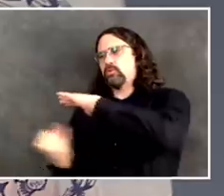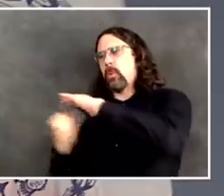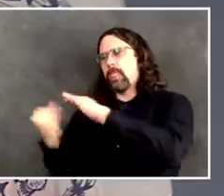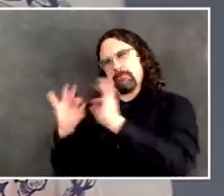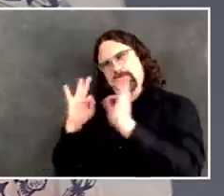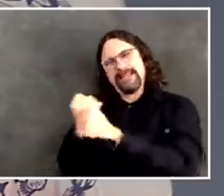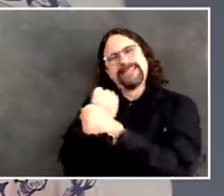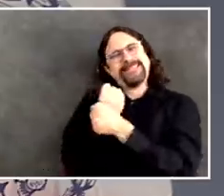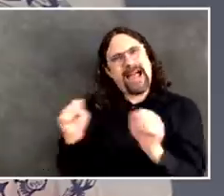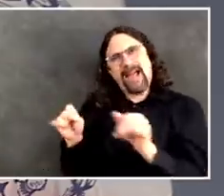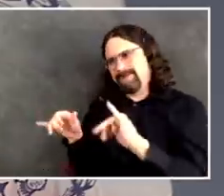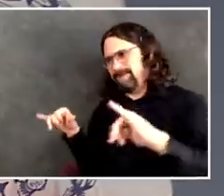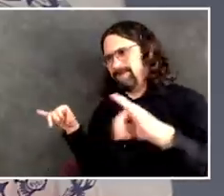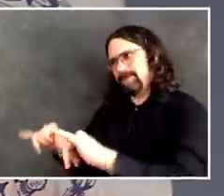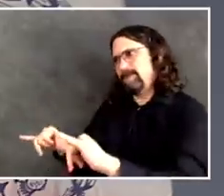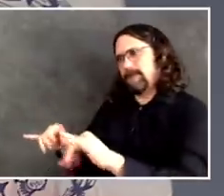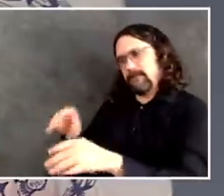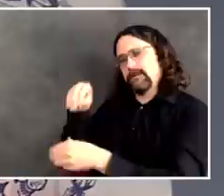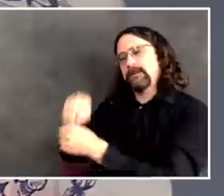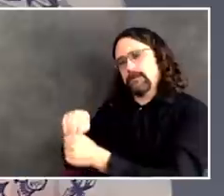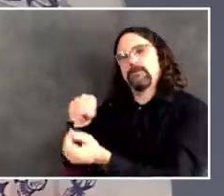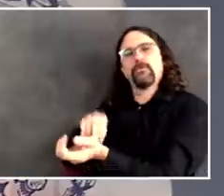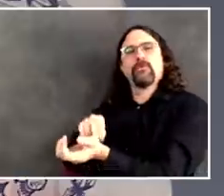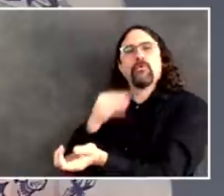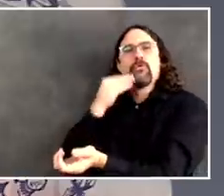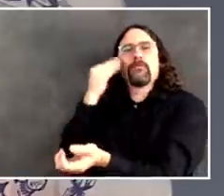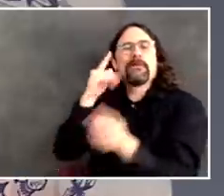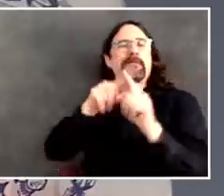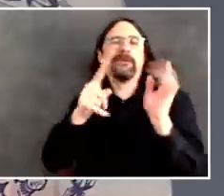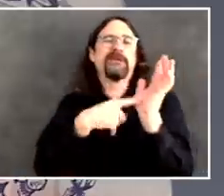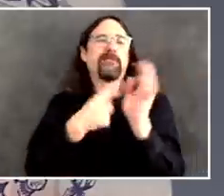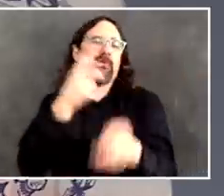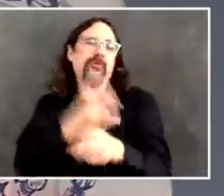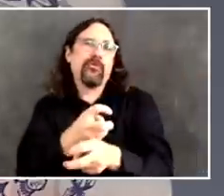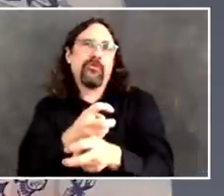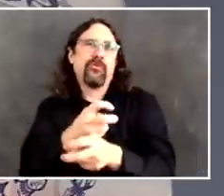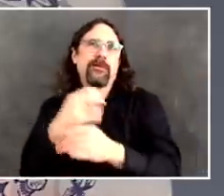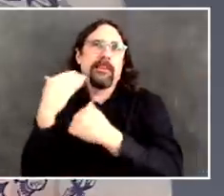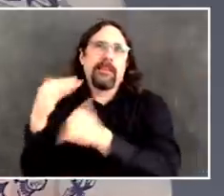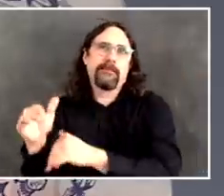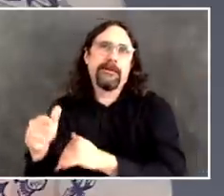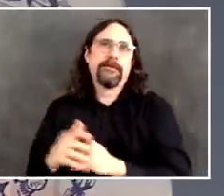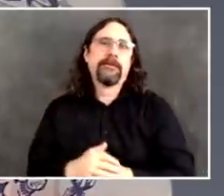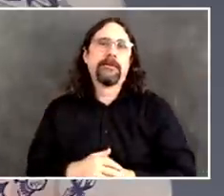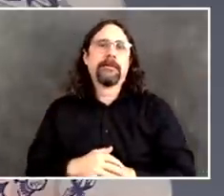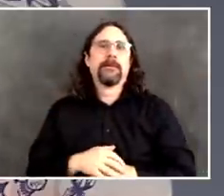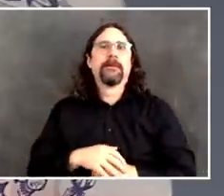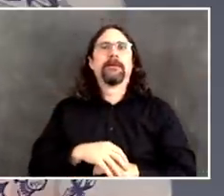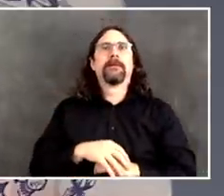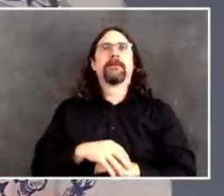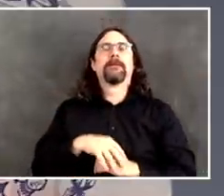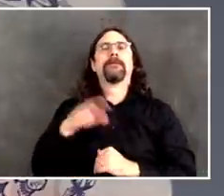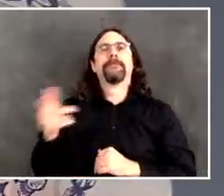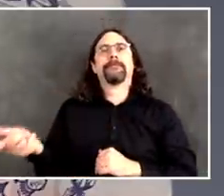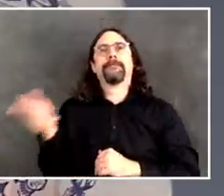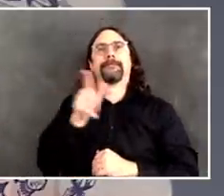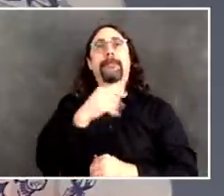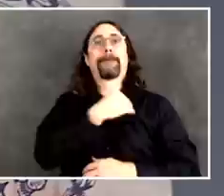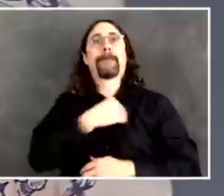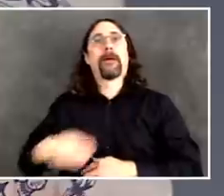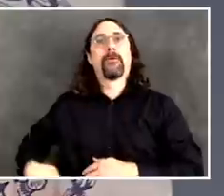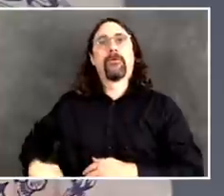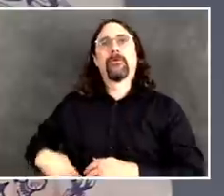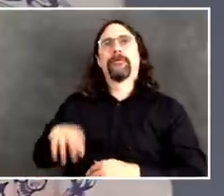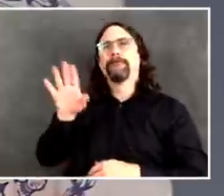and then your colleagues can jump in. I think the question, which is a common sense question is, would a nursing